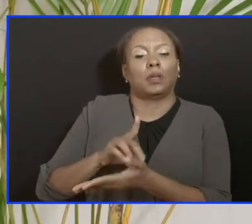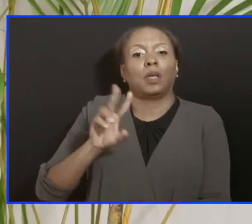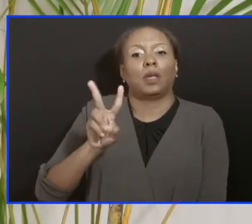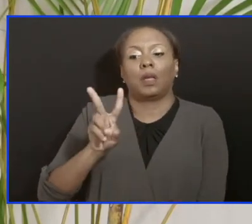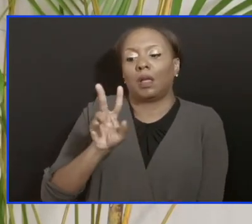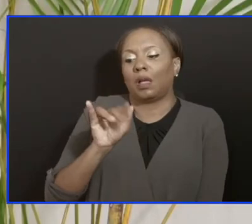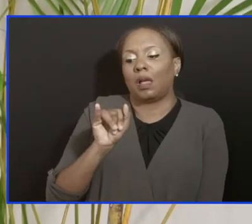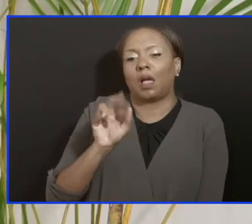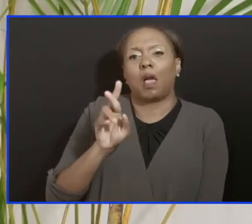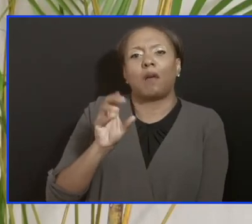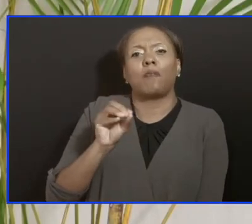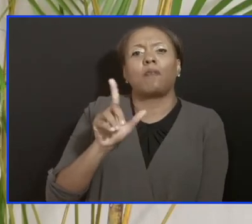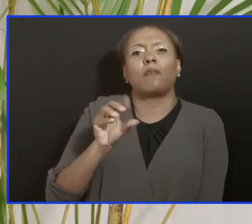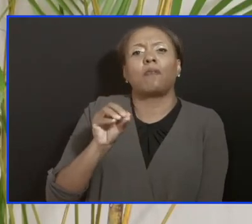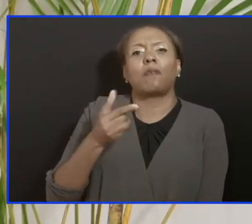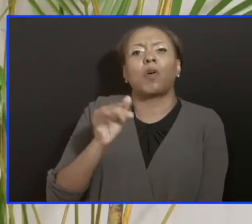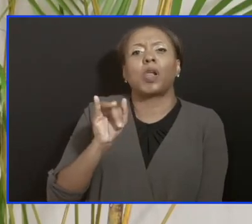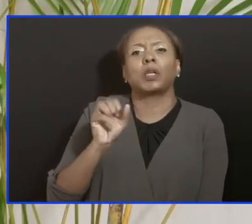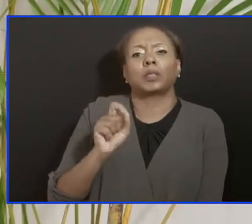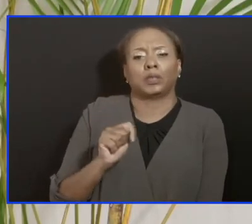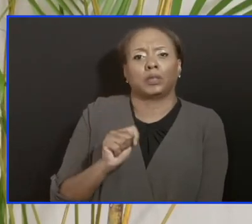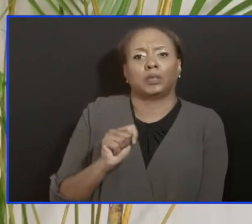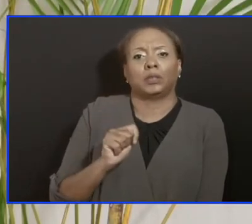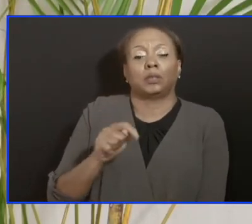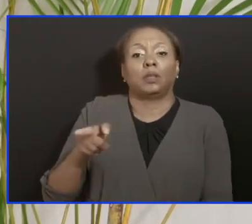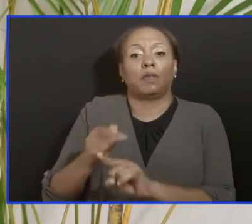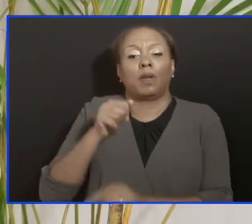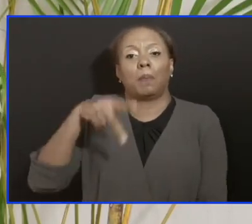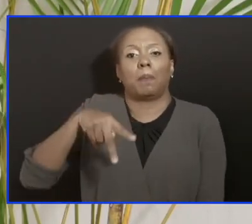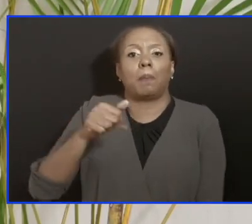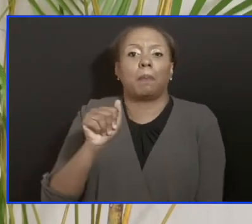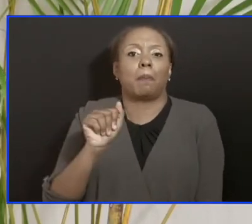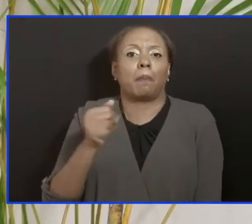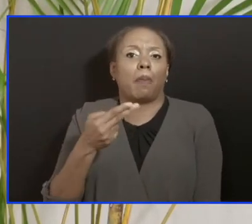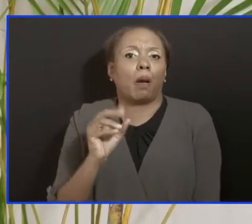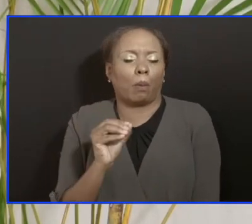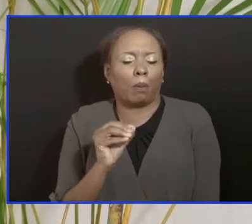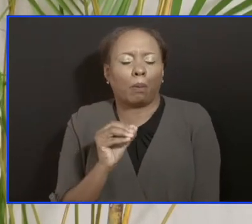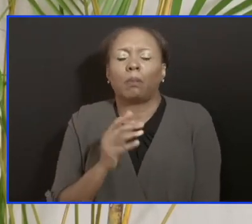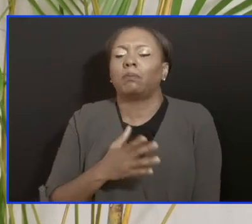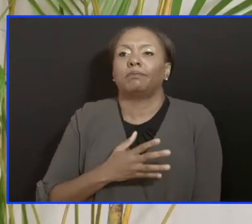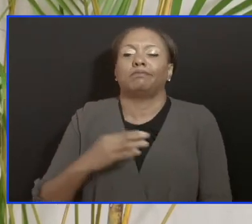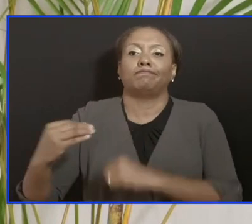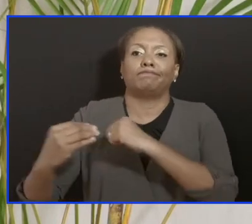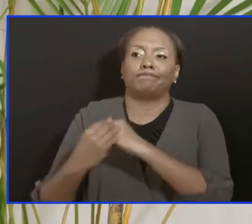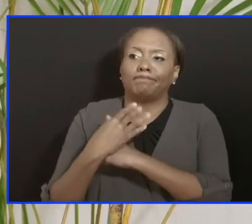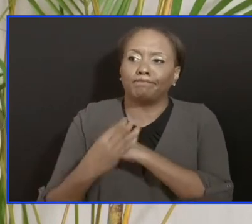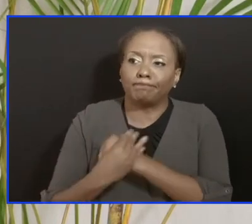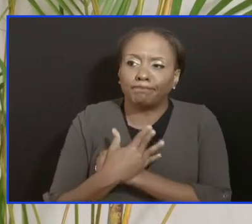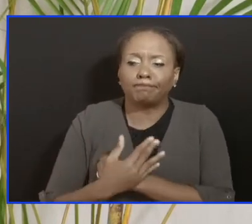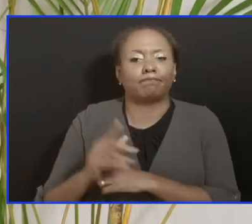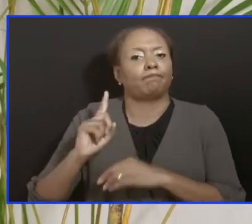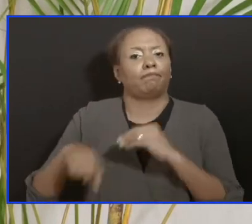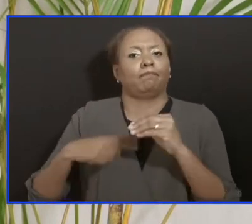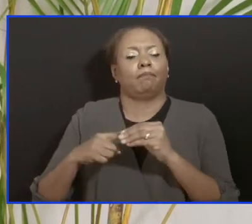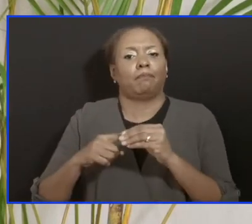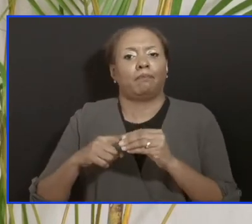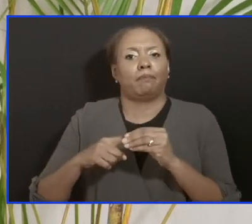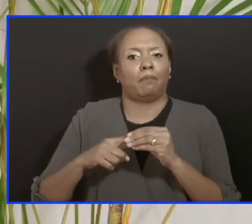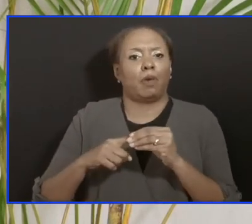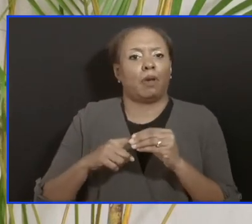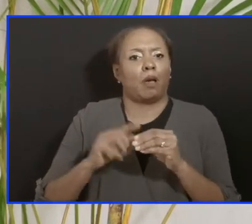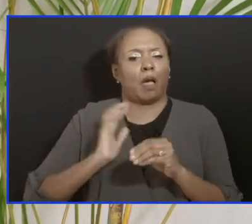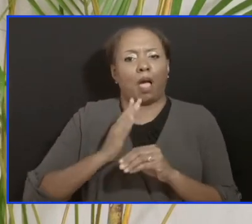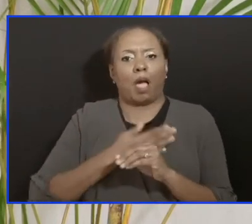with training people to test, to swab, and also to give advice on the things that we are doing within the best Dos